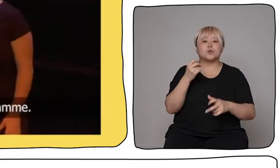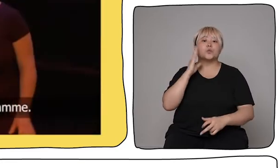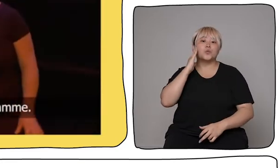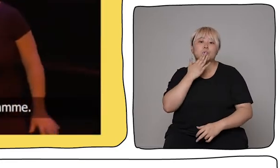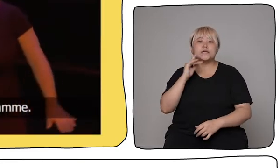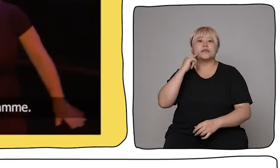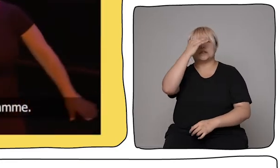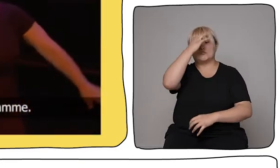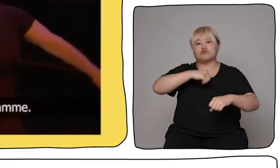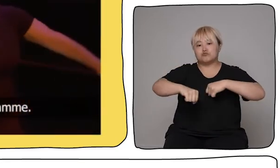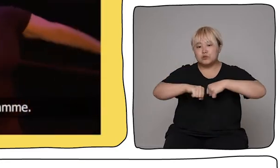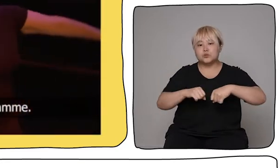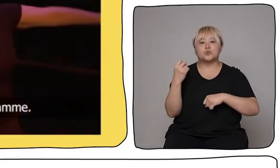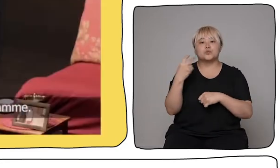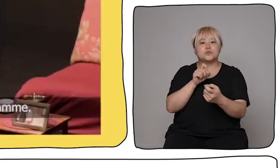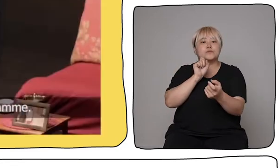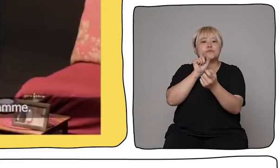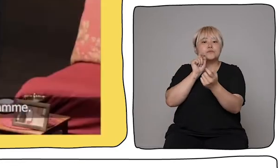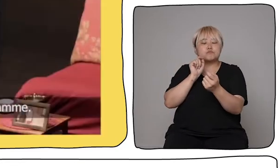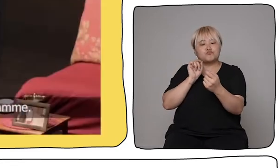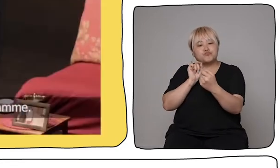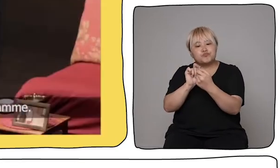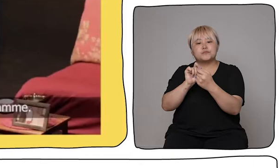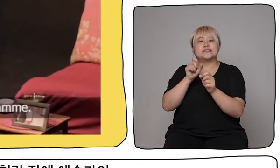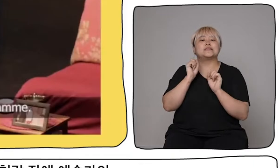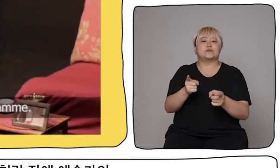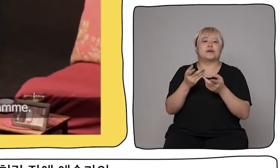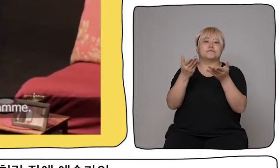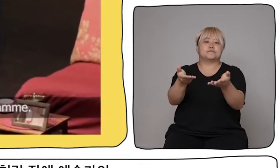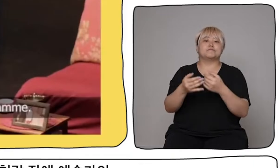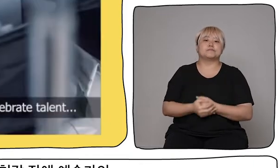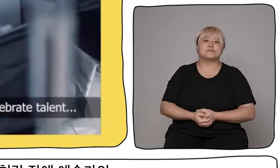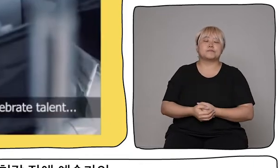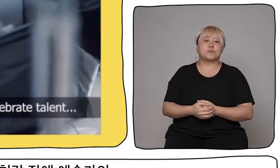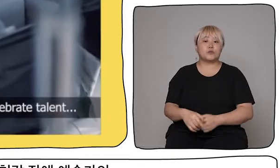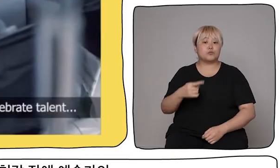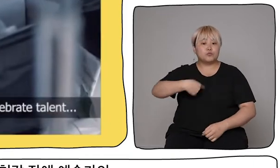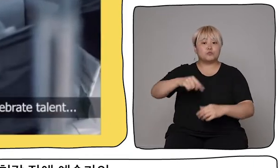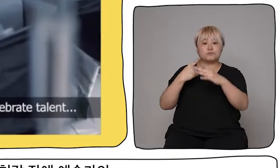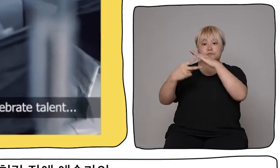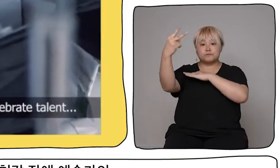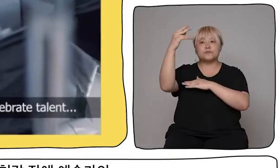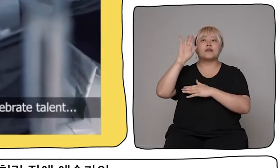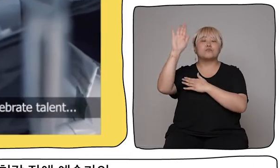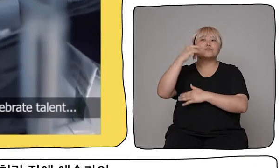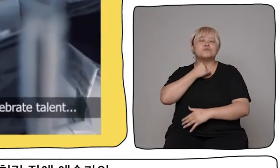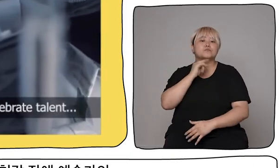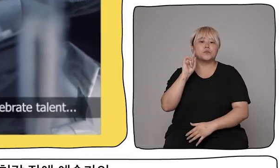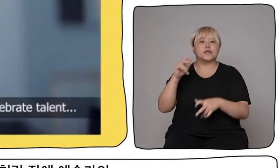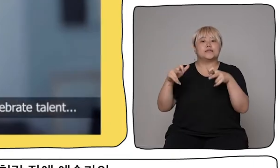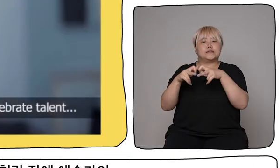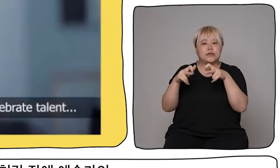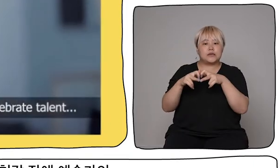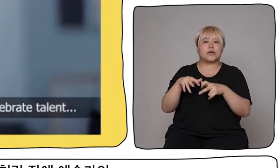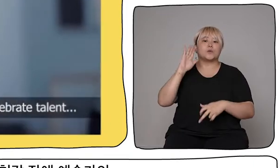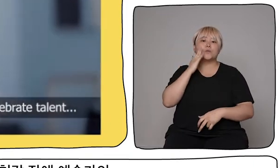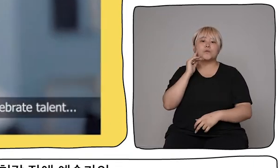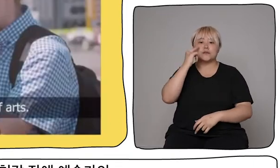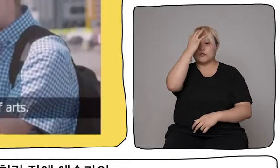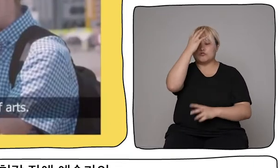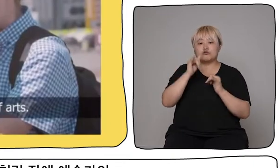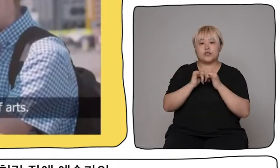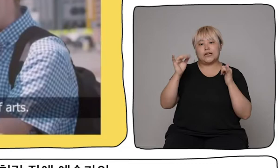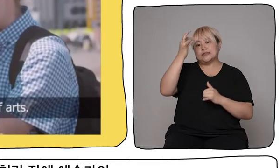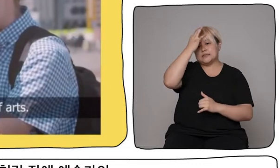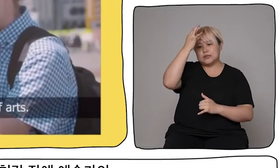including training and a festival programme. Our vision is simple, to inspire, develop and celebrate talent and